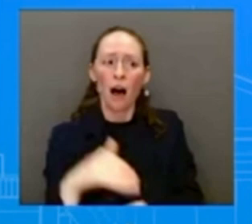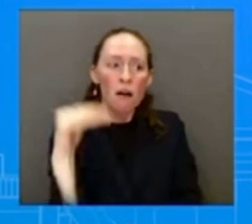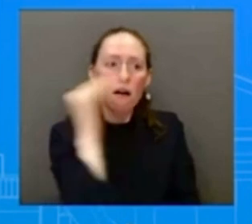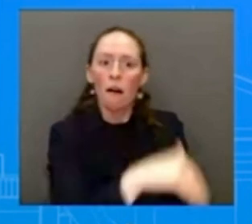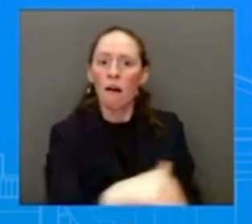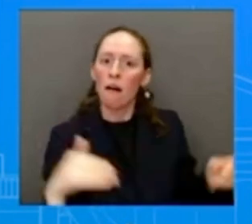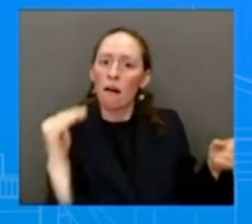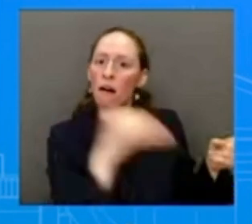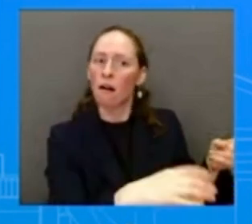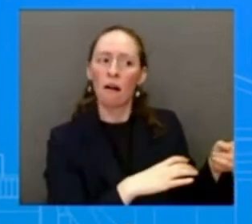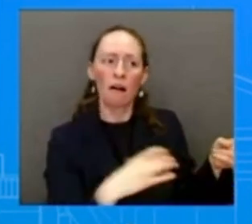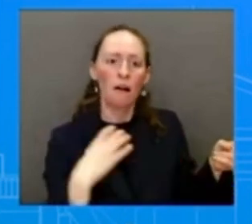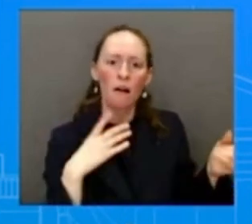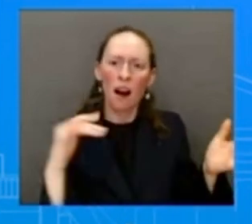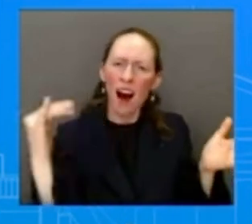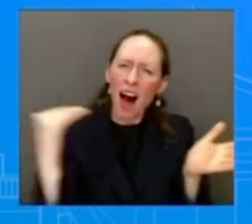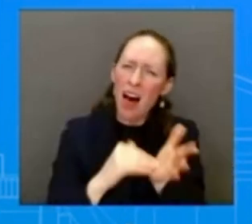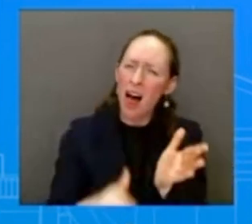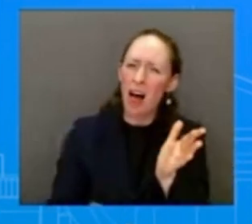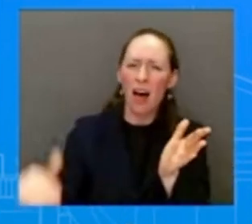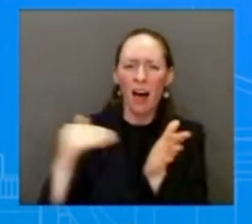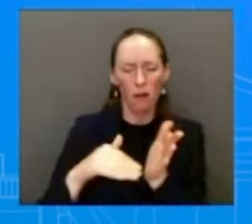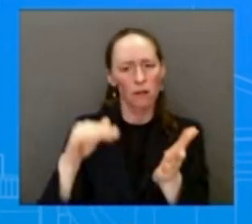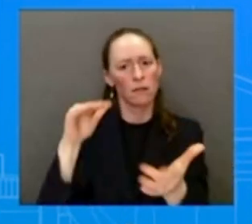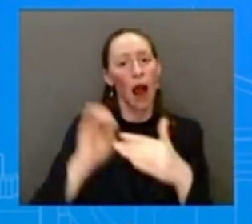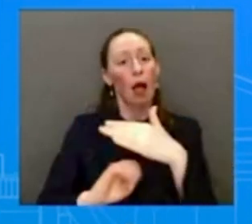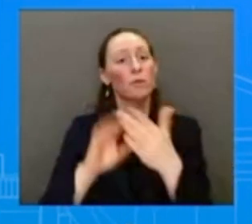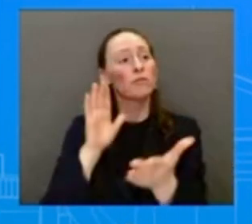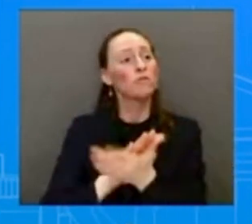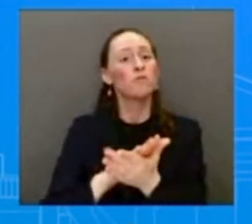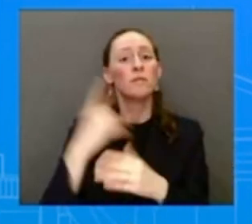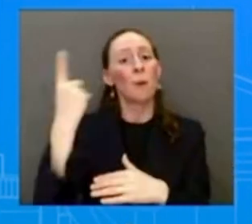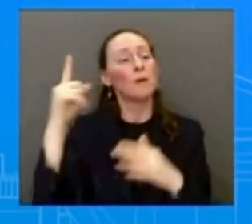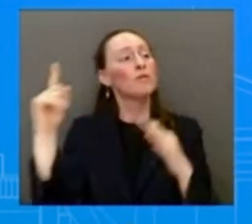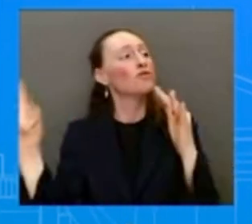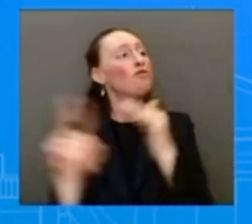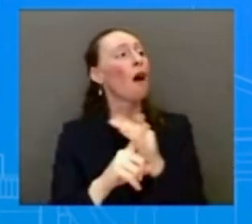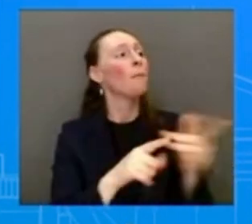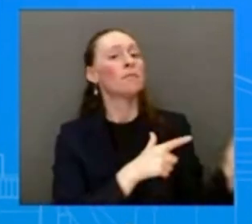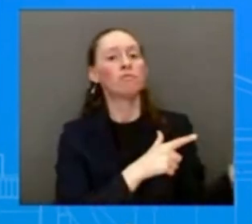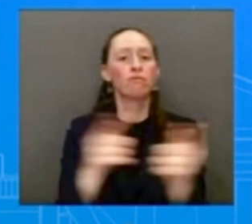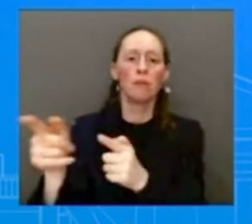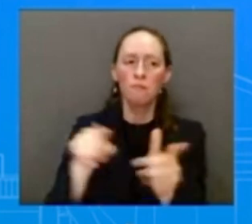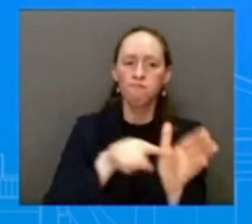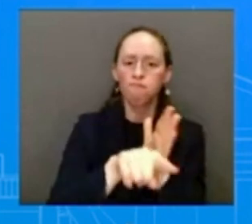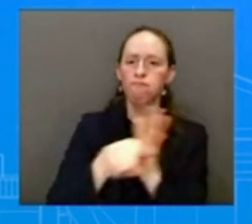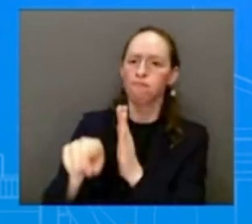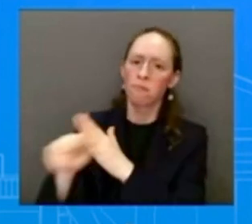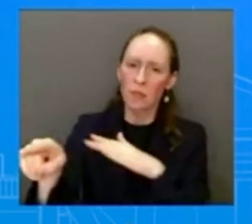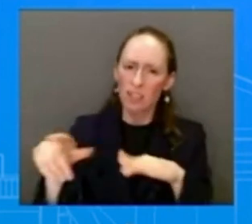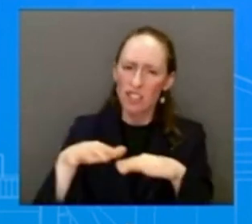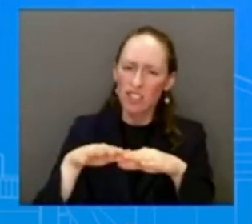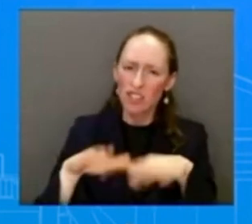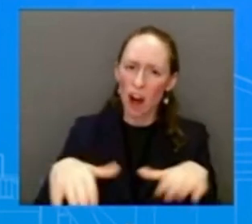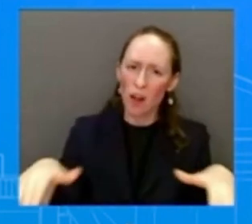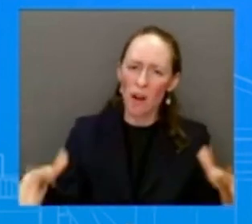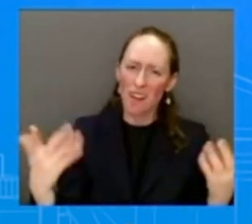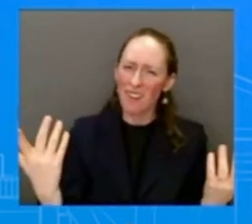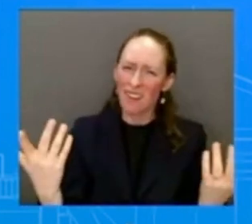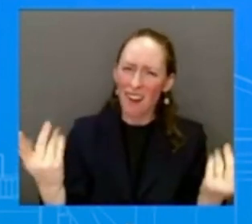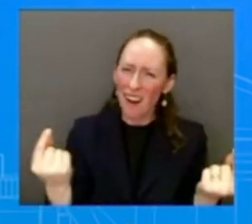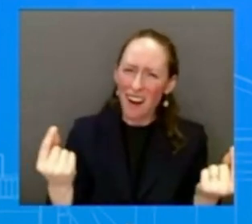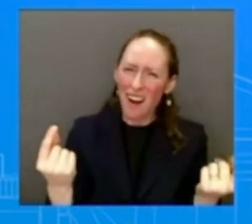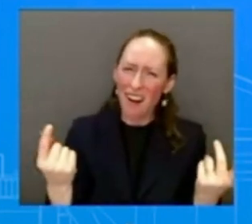say to American people who are feeling hopeless right now and in shock that this is happening once again?